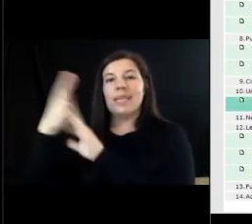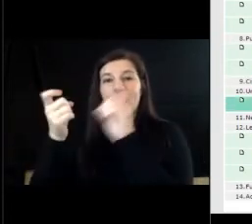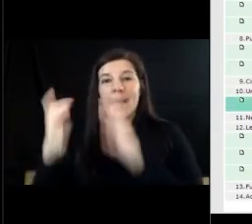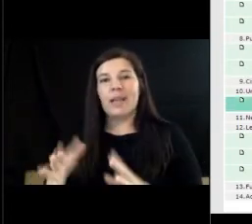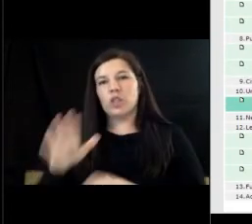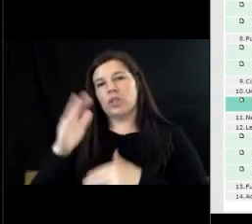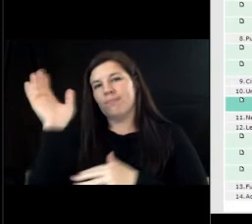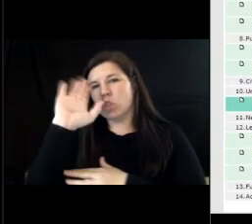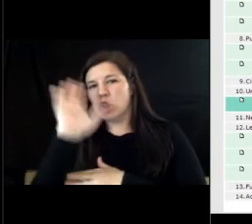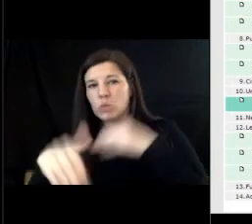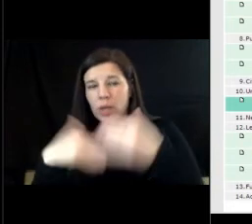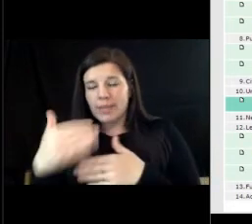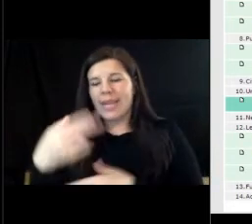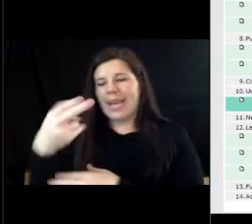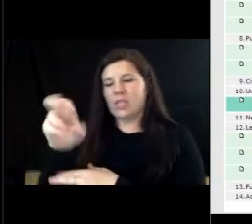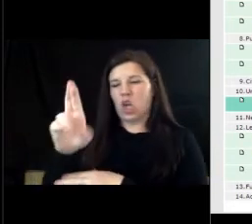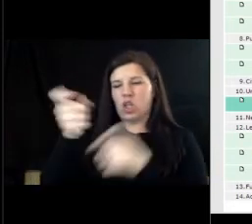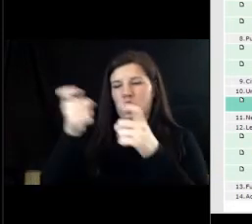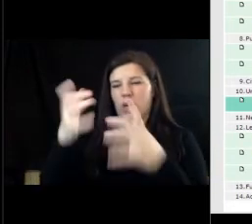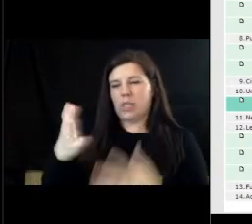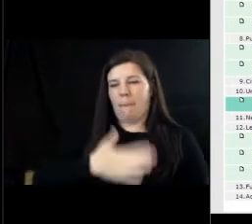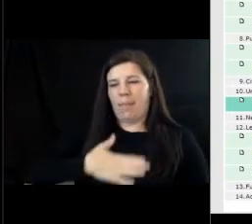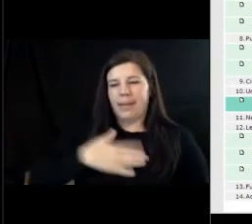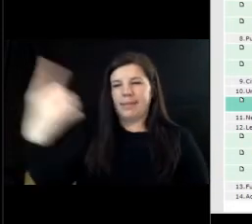could approach the podium and give us a quick overview